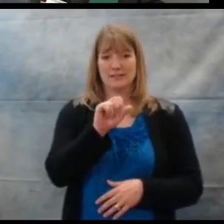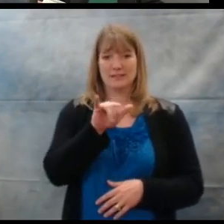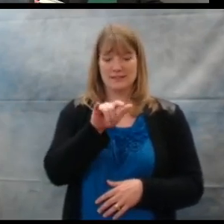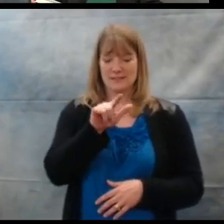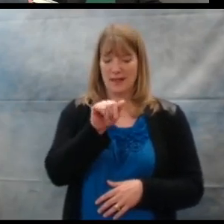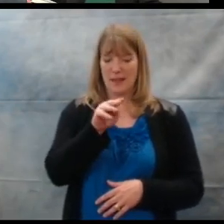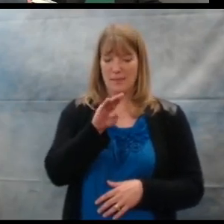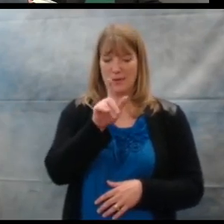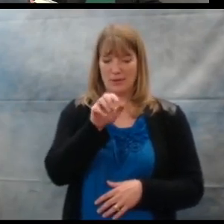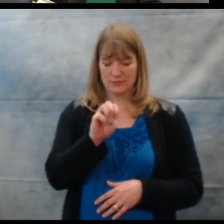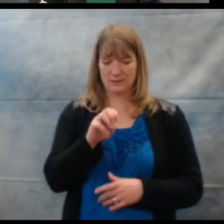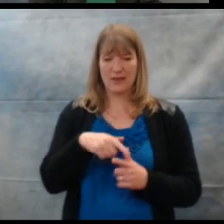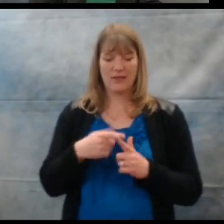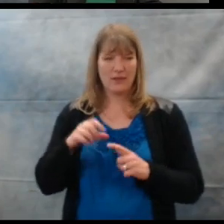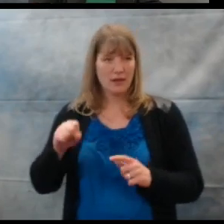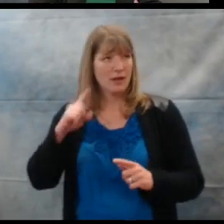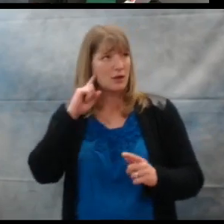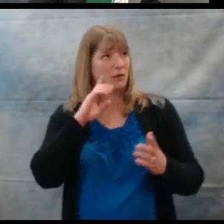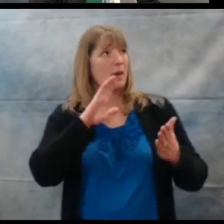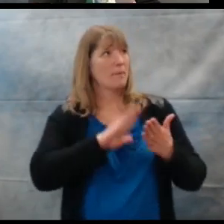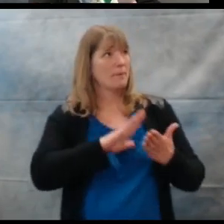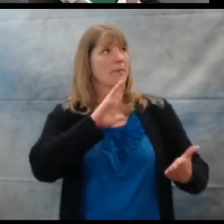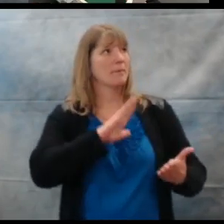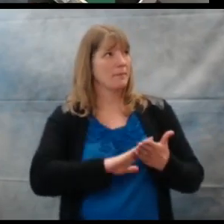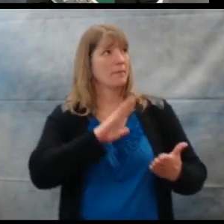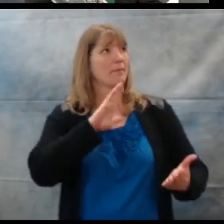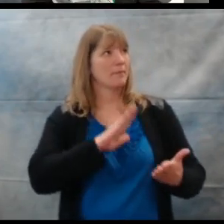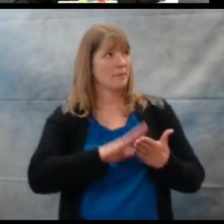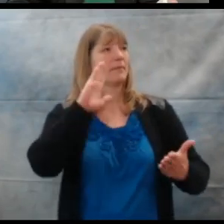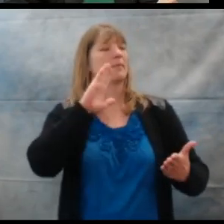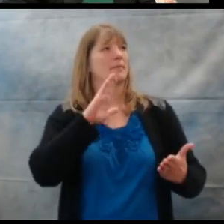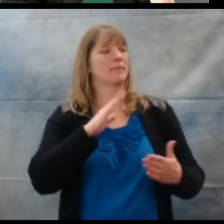We'll help them hear the syllabication of words.